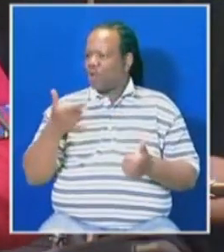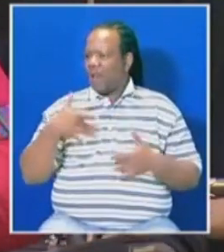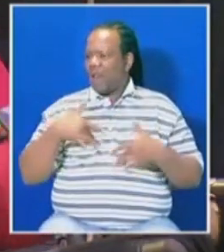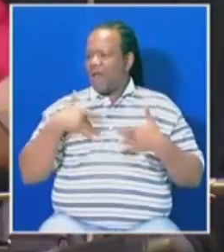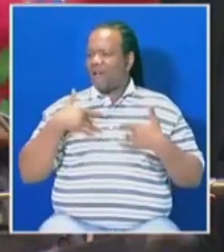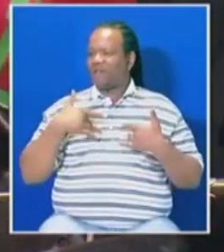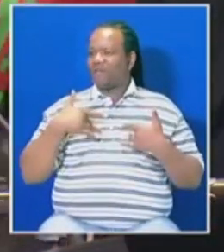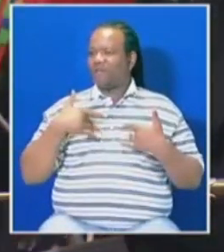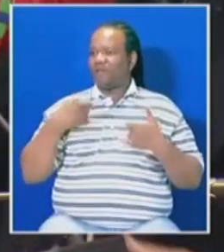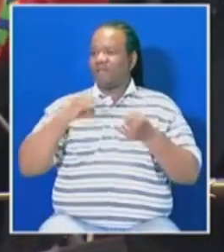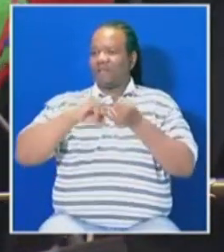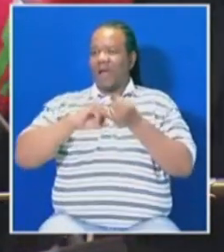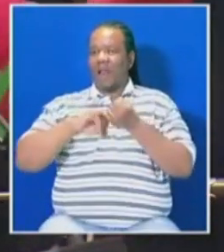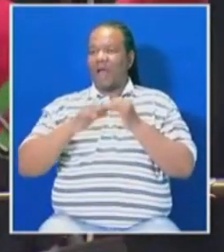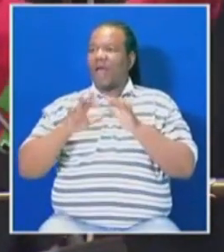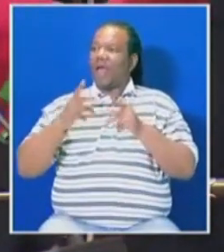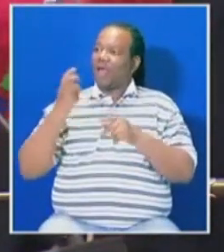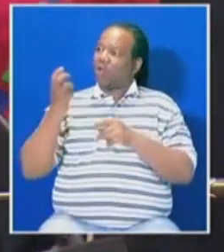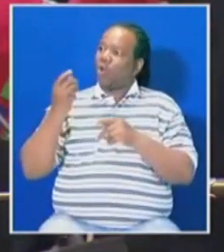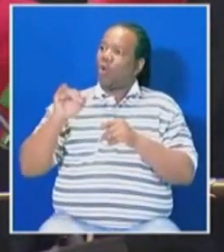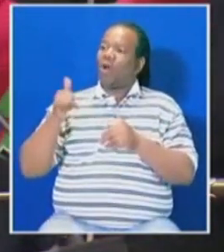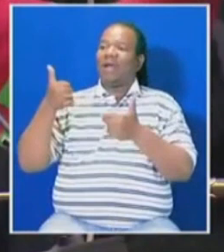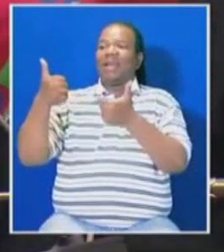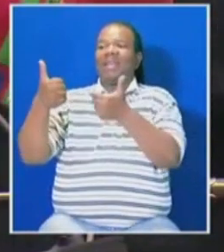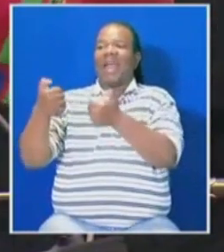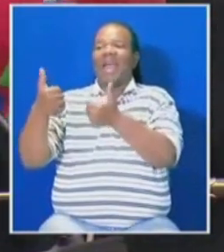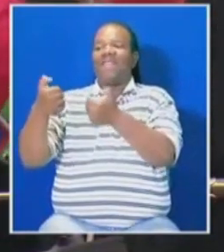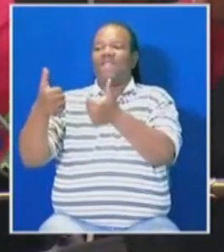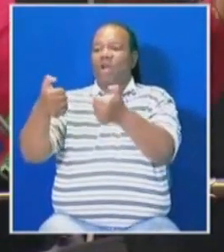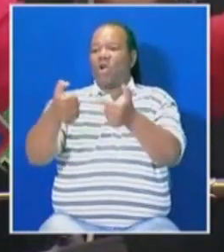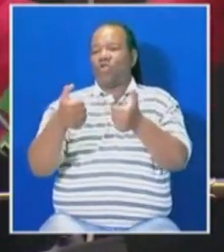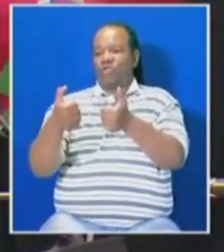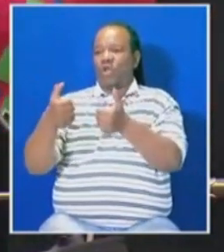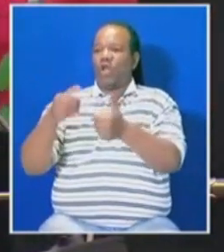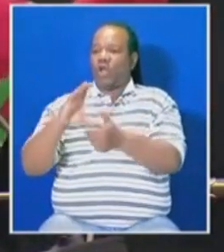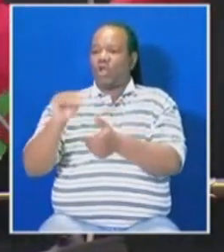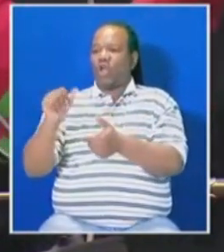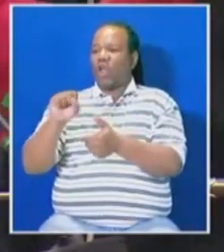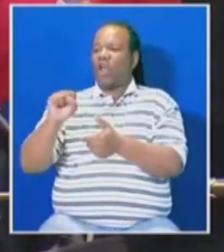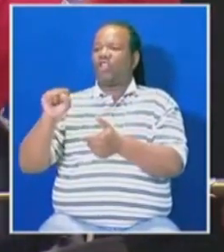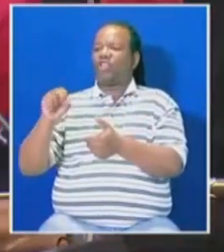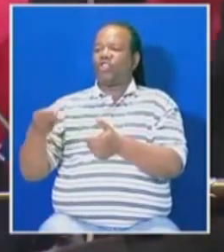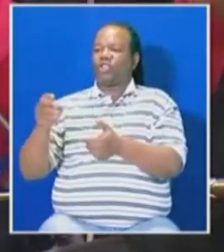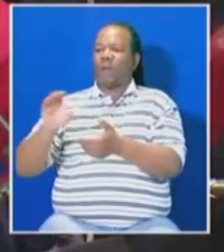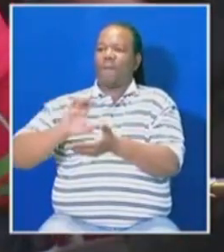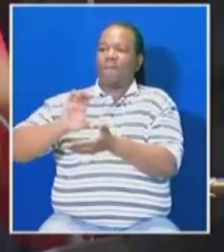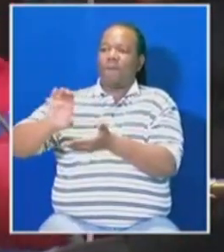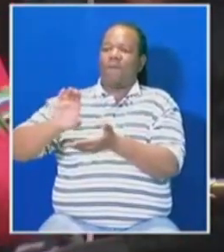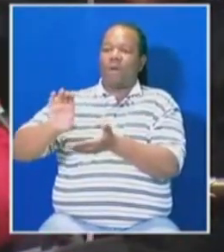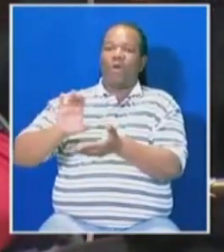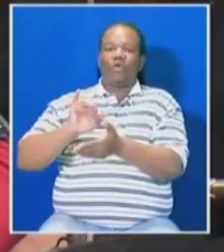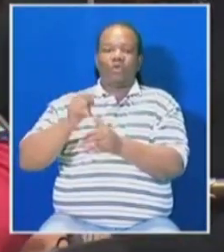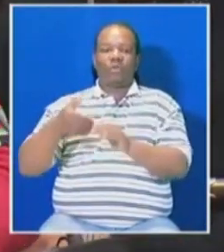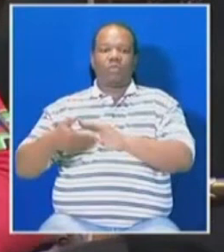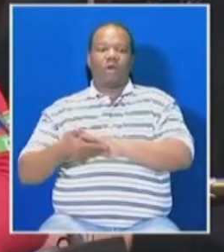go around giving girlfriends cash. Half a million to cover up ex-marital affairs.